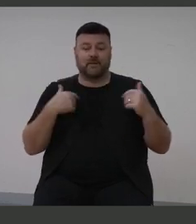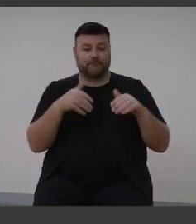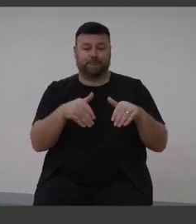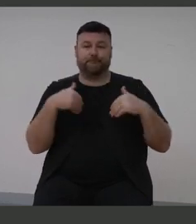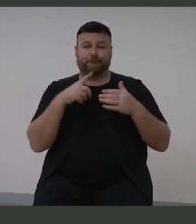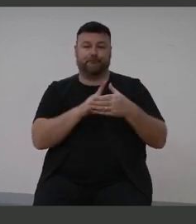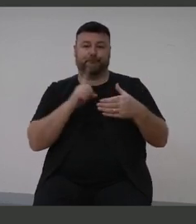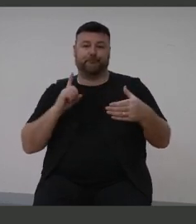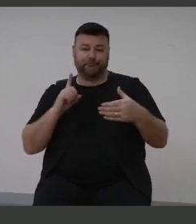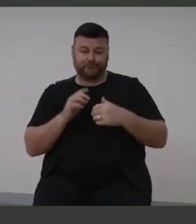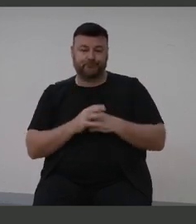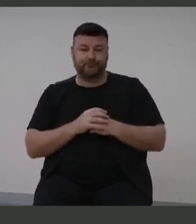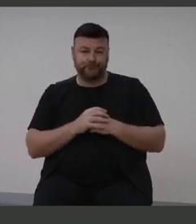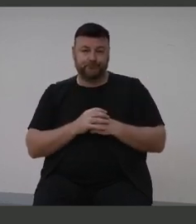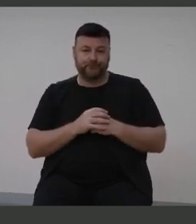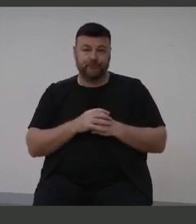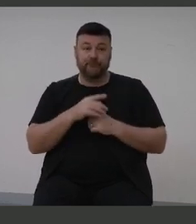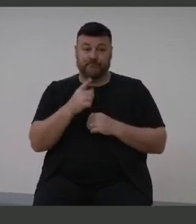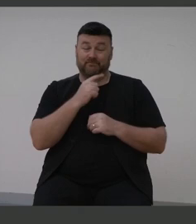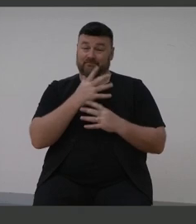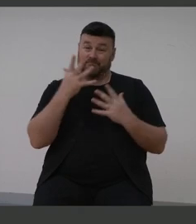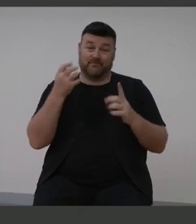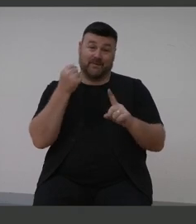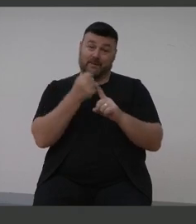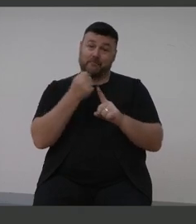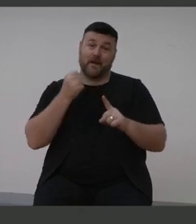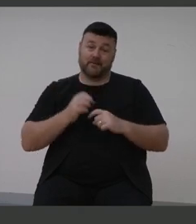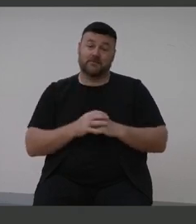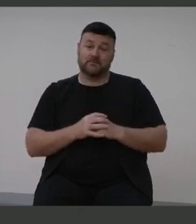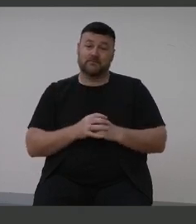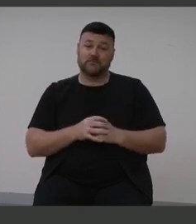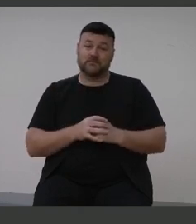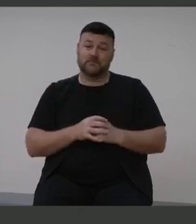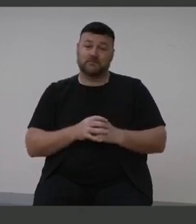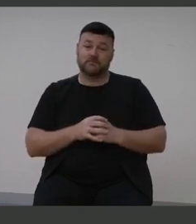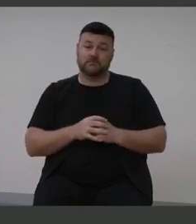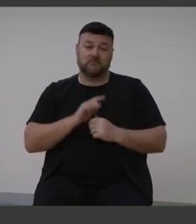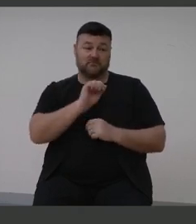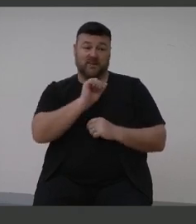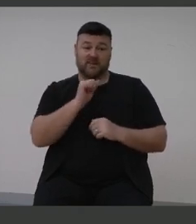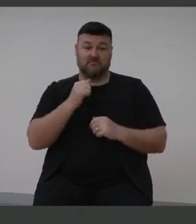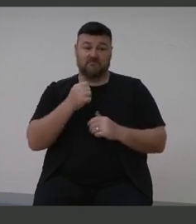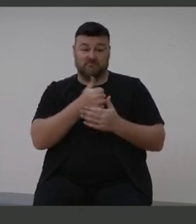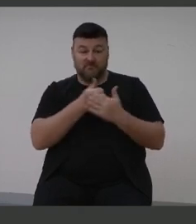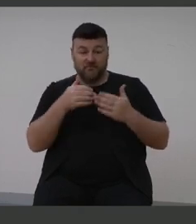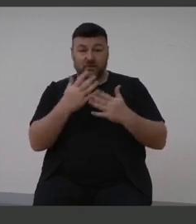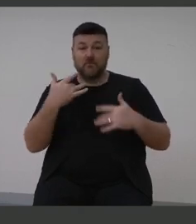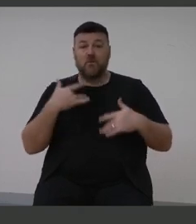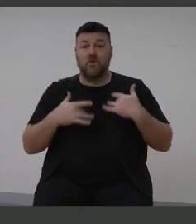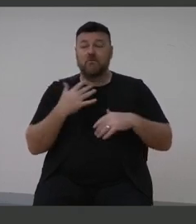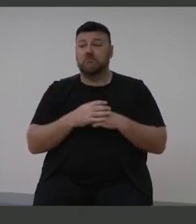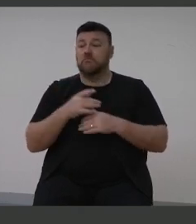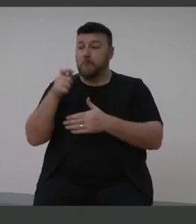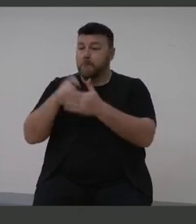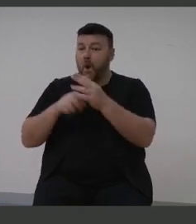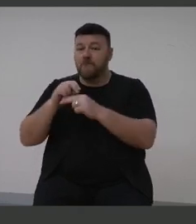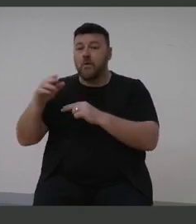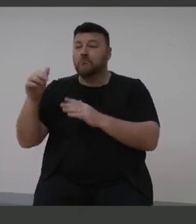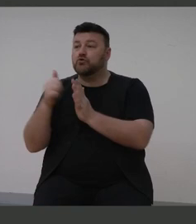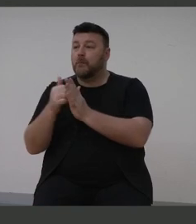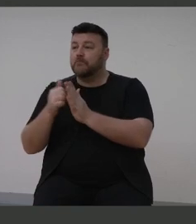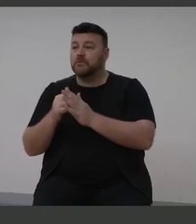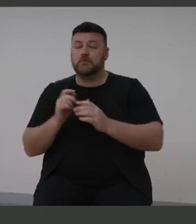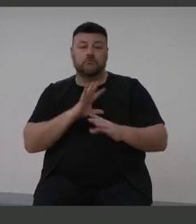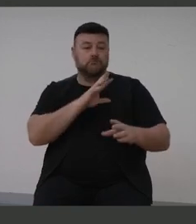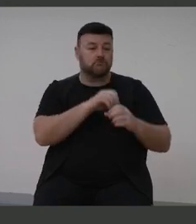communication can have a significant impact on everyday life. Buying something at the shops, participating